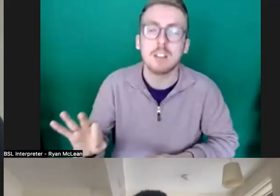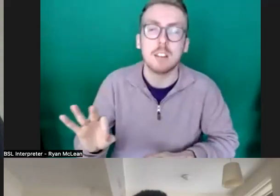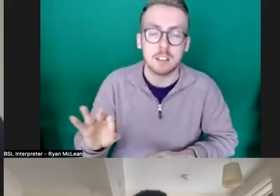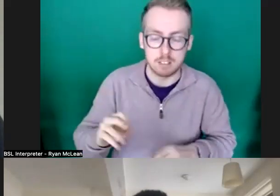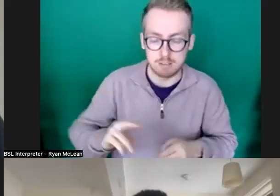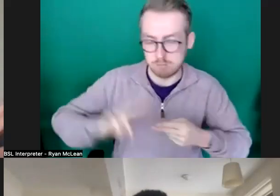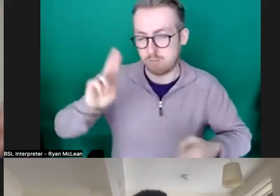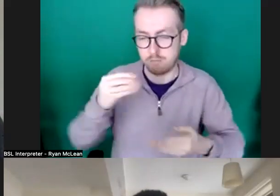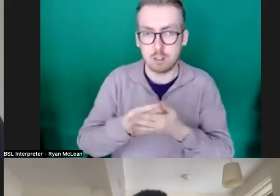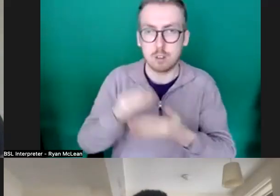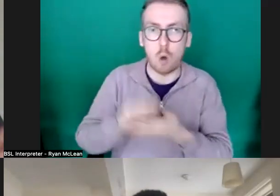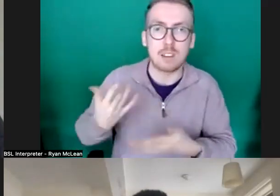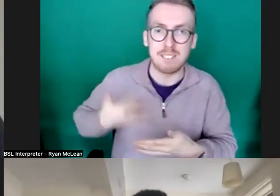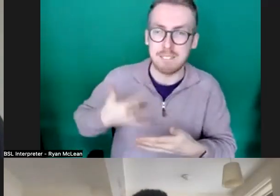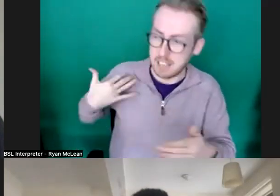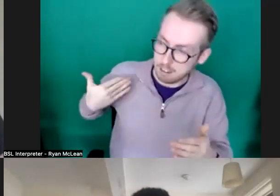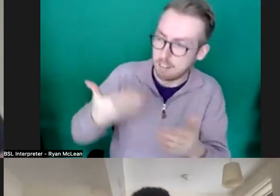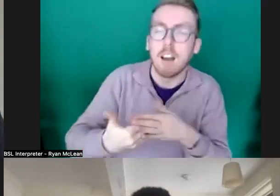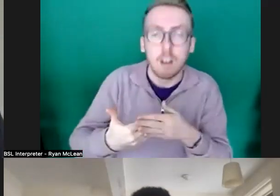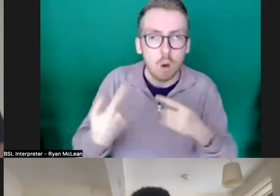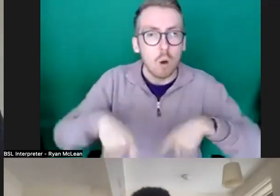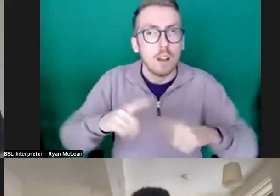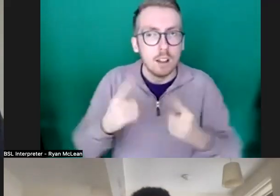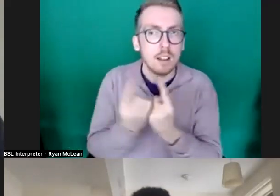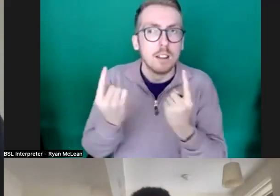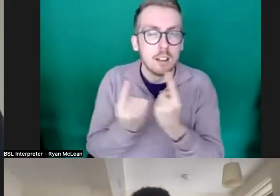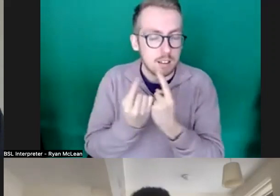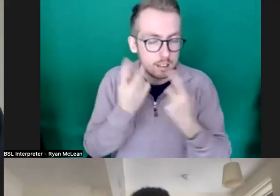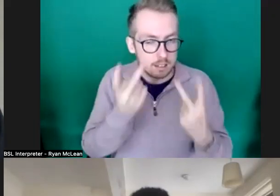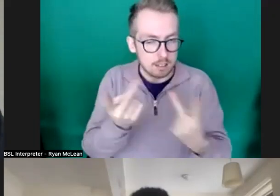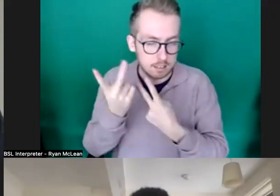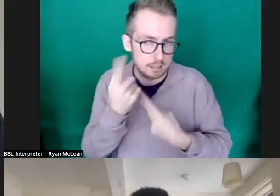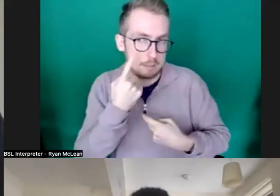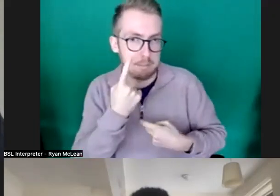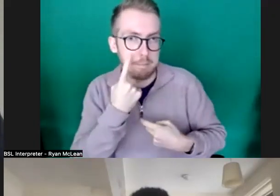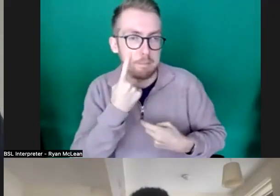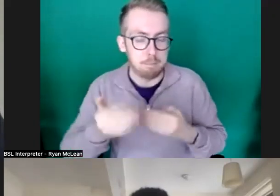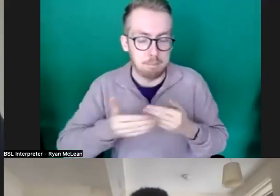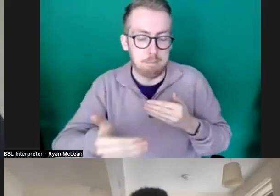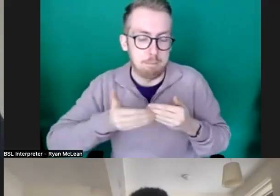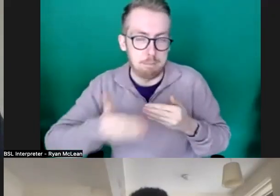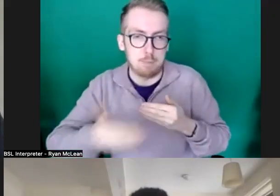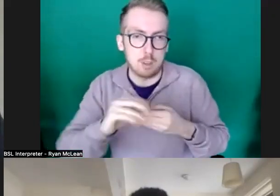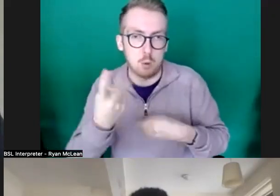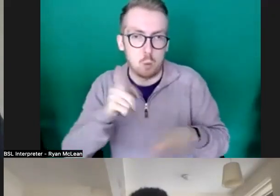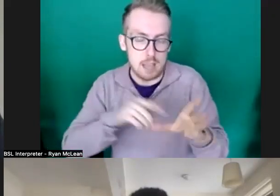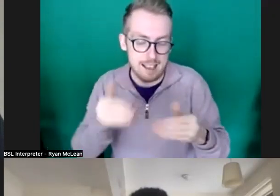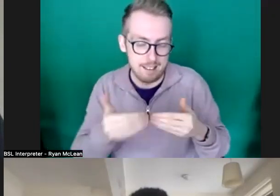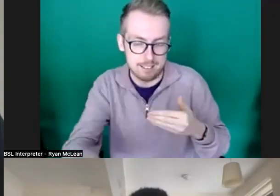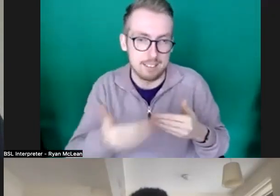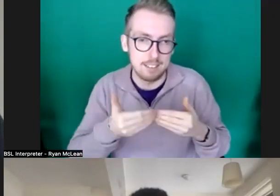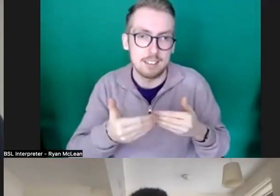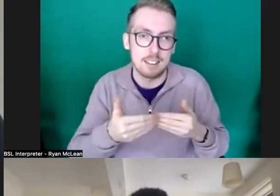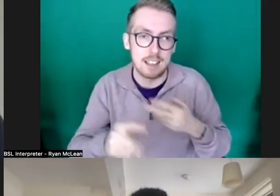and this is something that we're uh trying to keep quite a close eye on uh over the next kind of couple years in terms of how